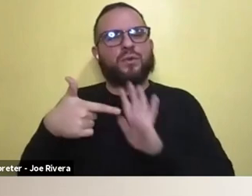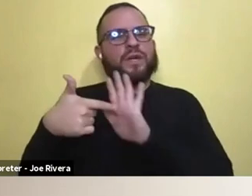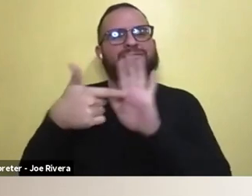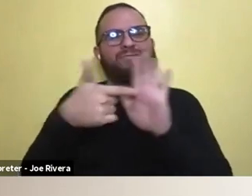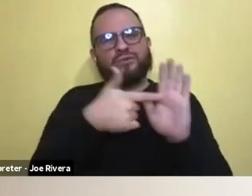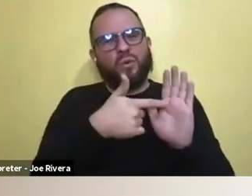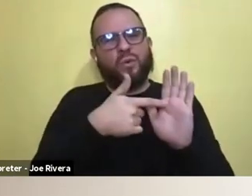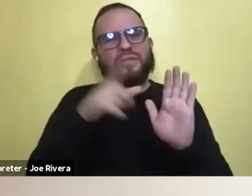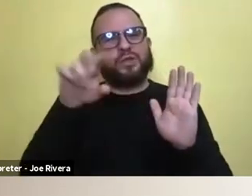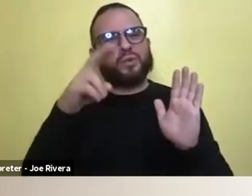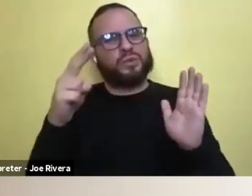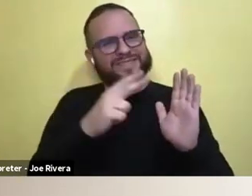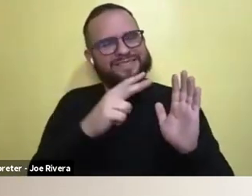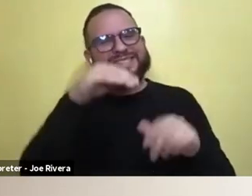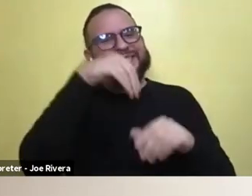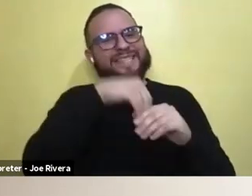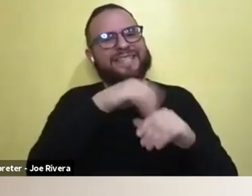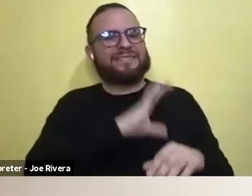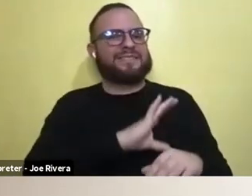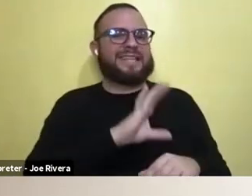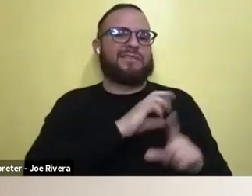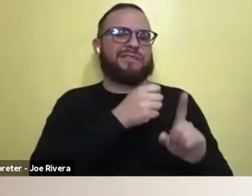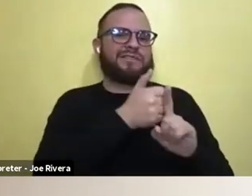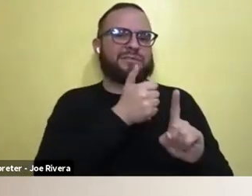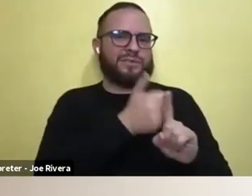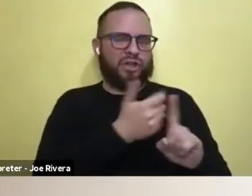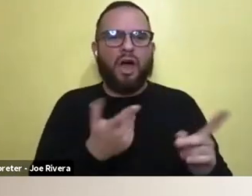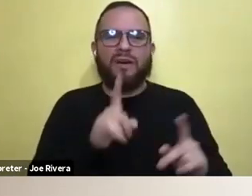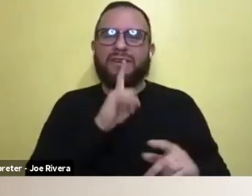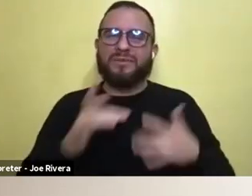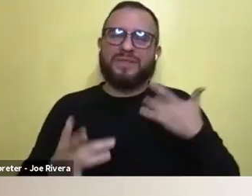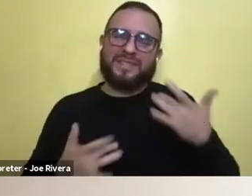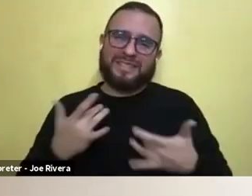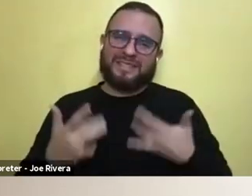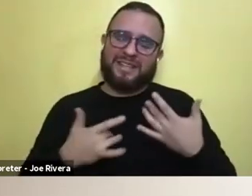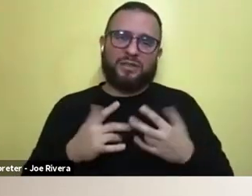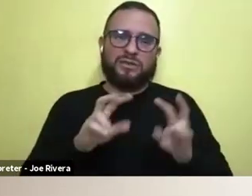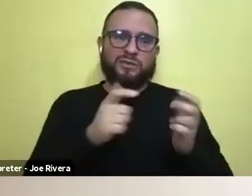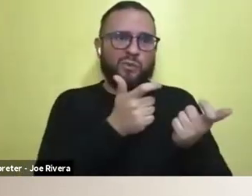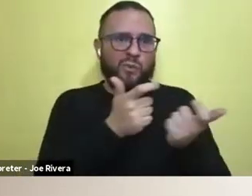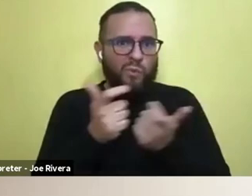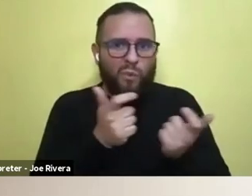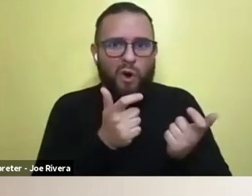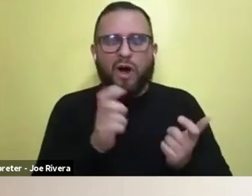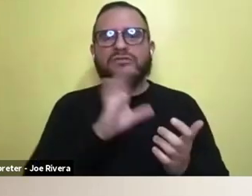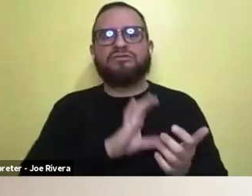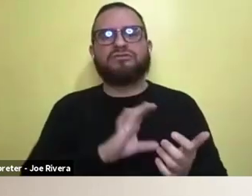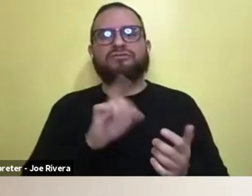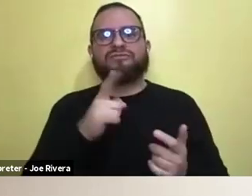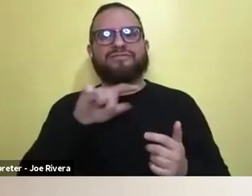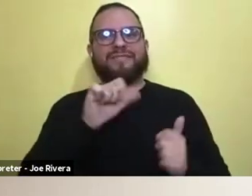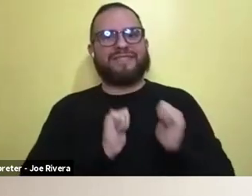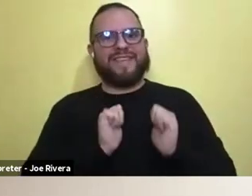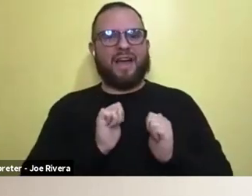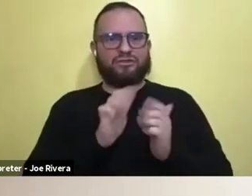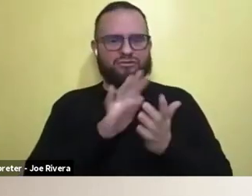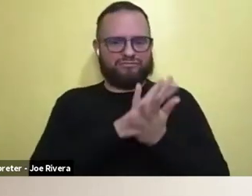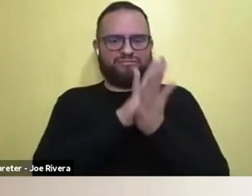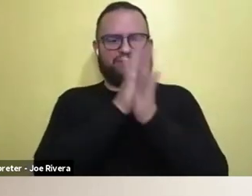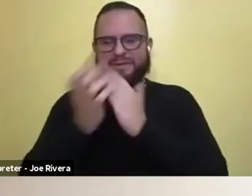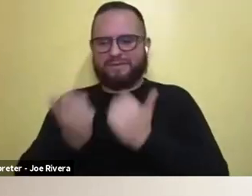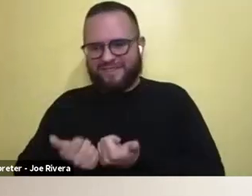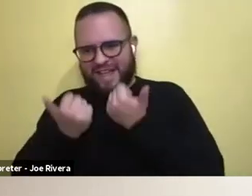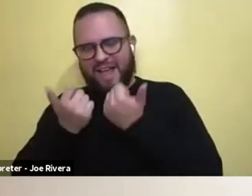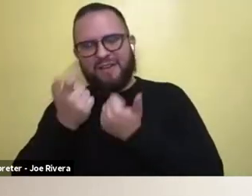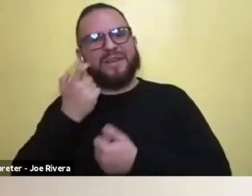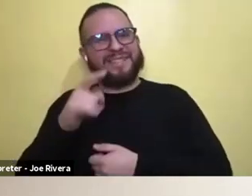uh, these characters and, and, you know, it was so exciting to watch each of these actors kind of bring those to life because there is, you know, kids have big emotional